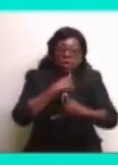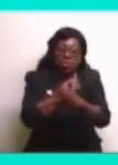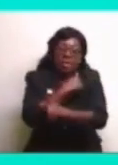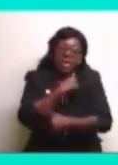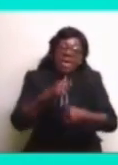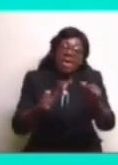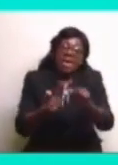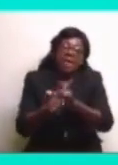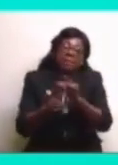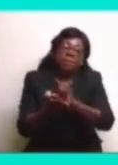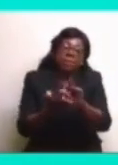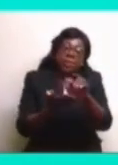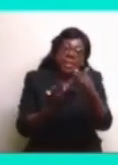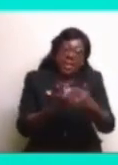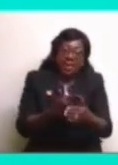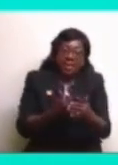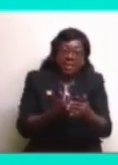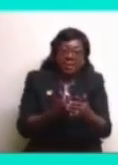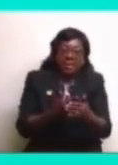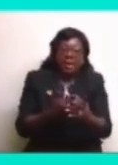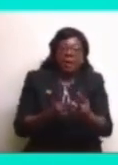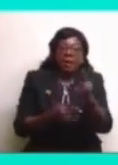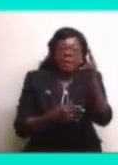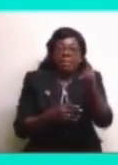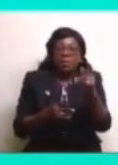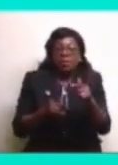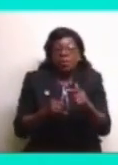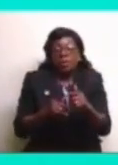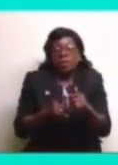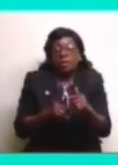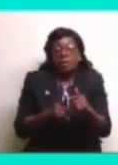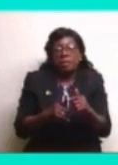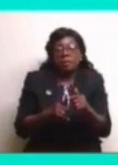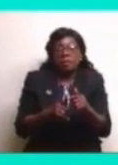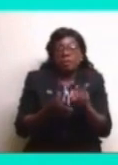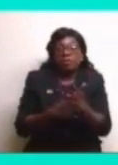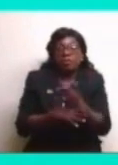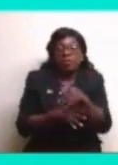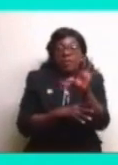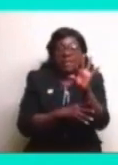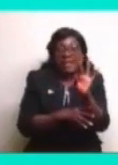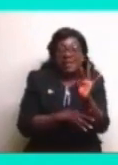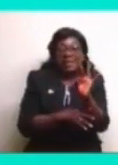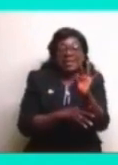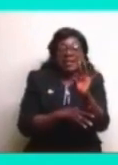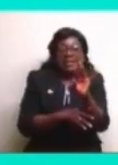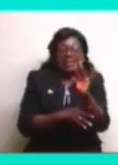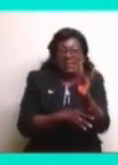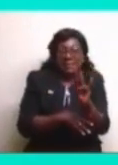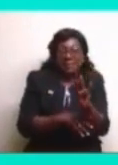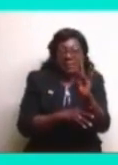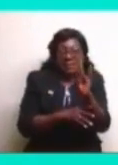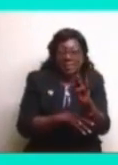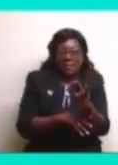every weekend up until and through the 1977 campaign.